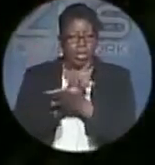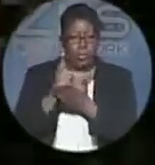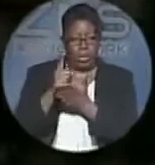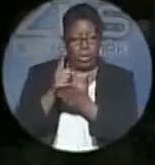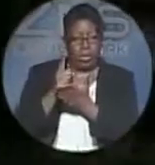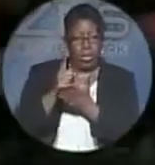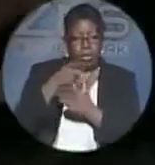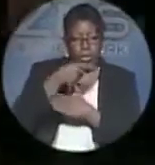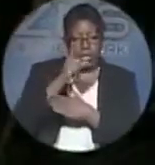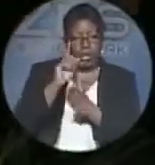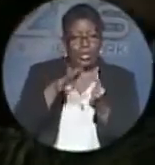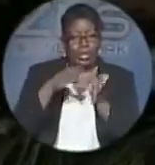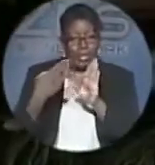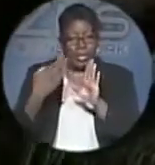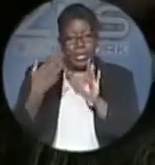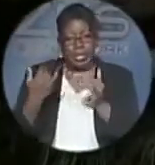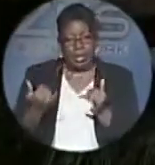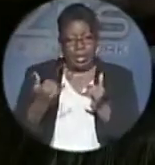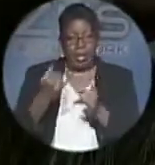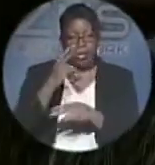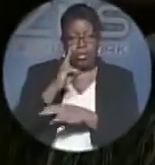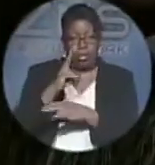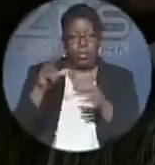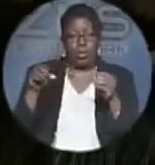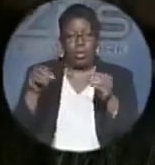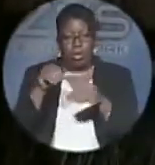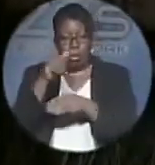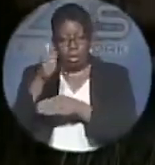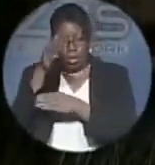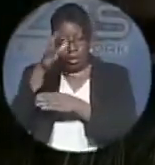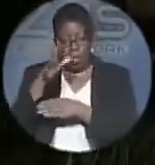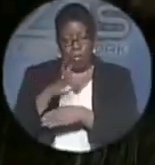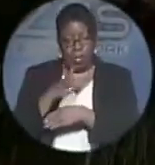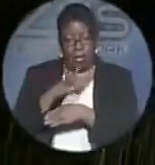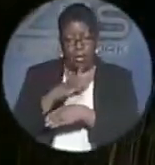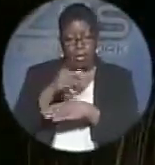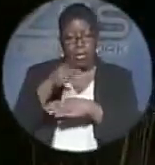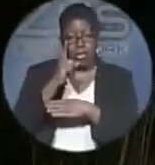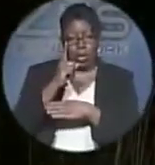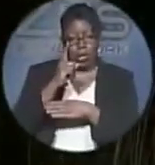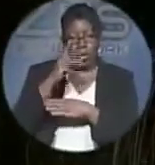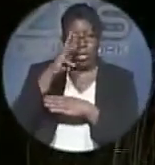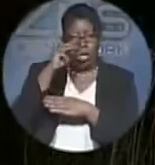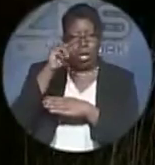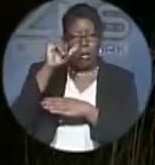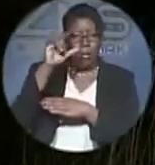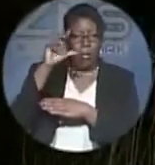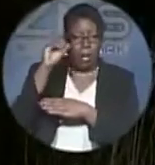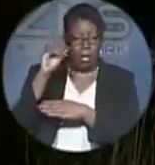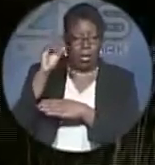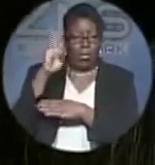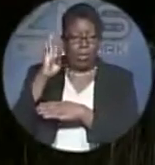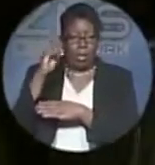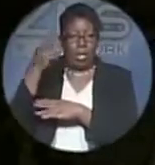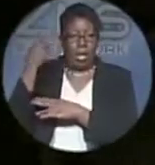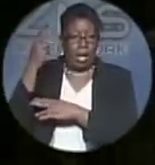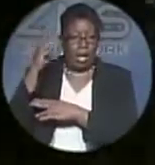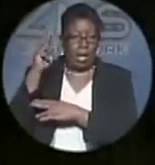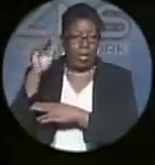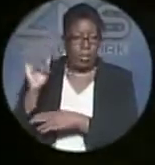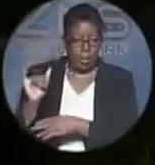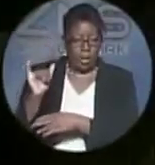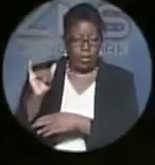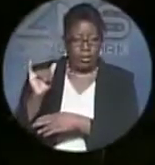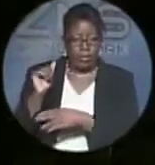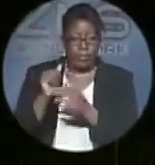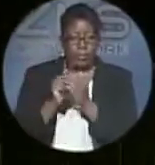Then, police have two men in custody for last Wednesday's murder on the Sir Milo Butler Highway. One of them is a 21-year-old resident of Bethel Avenue in